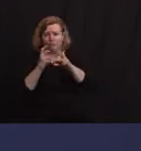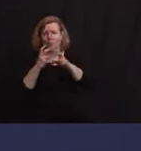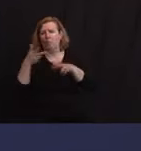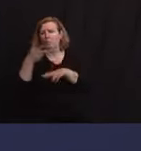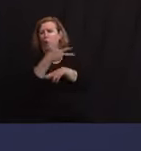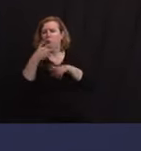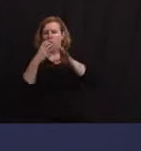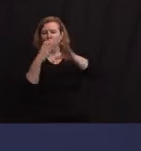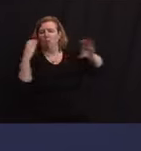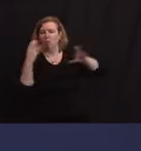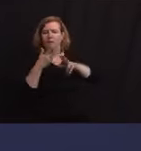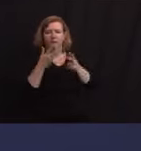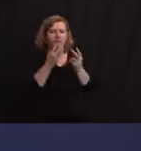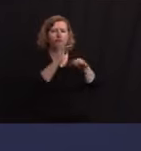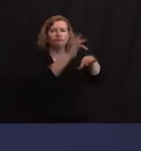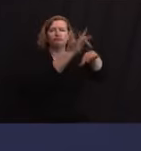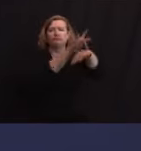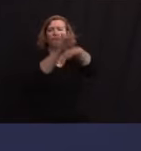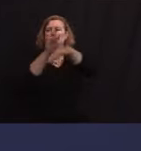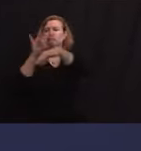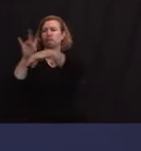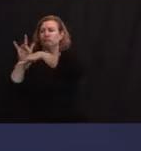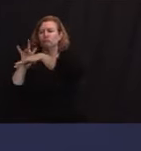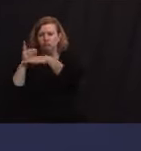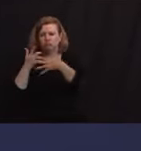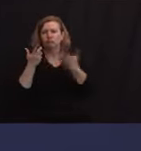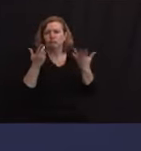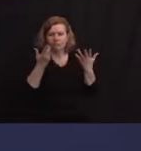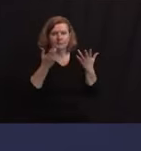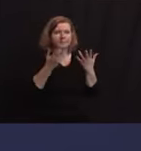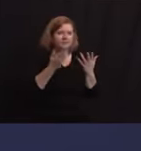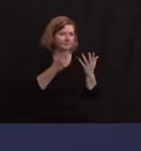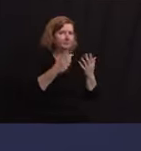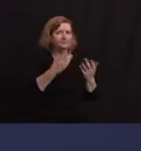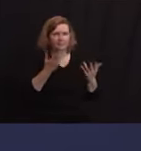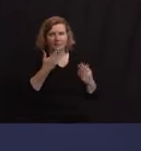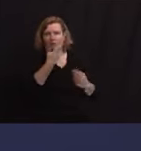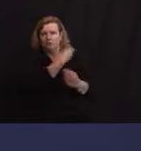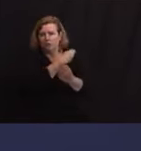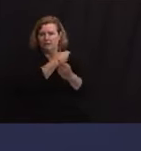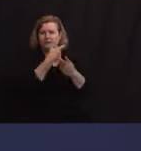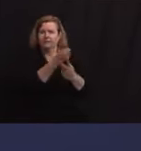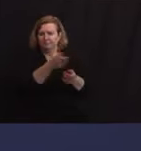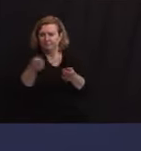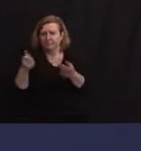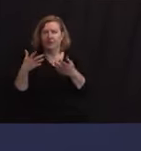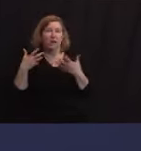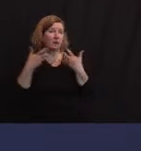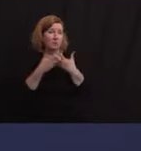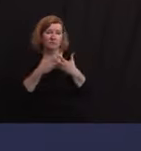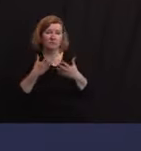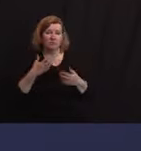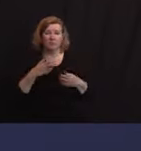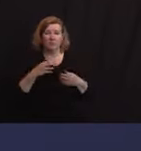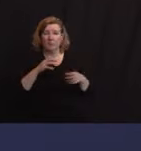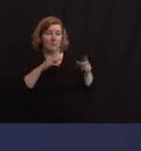deep into neighborhoods. So I think it's going to be a combination. And by the way, if it has to be Moderna and Pfizer,